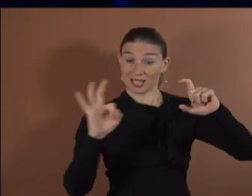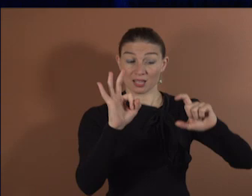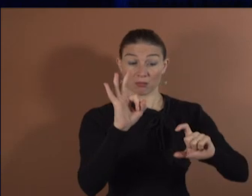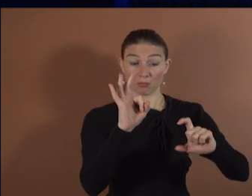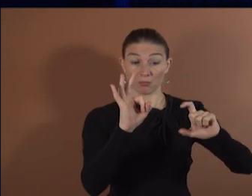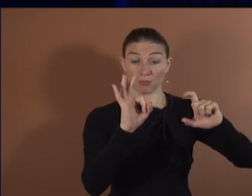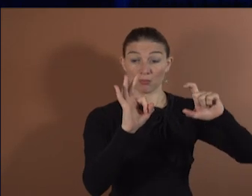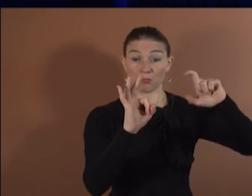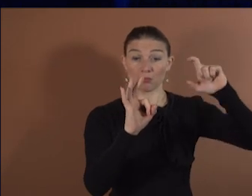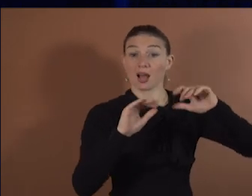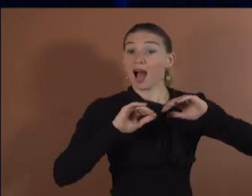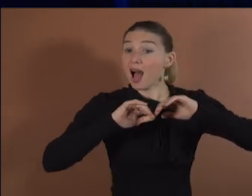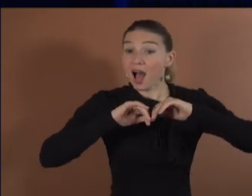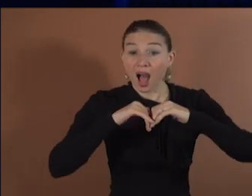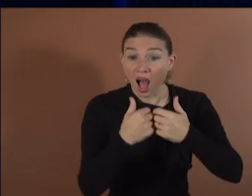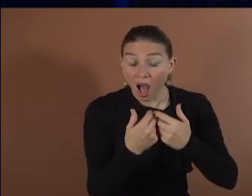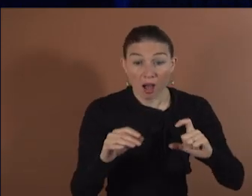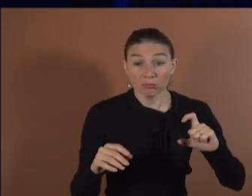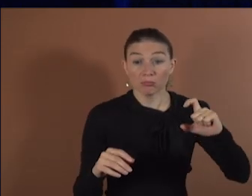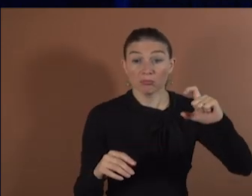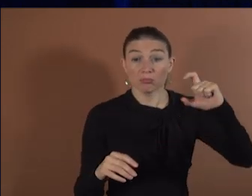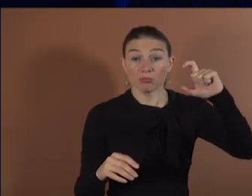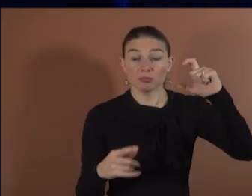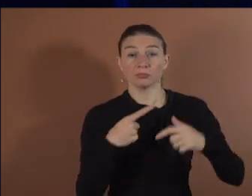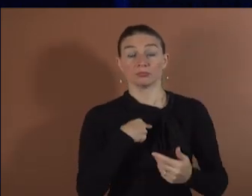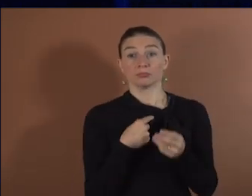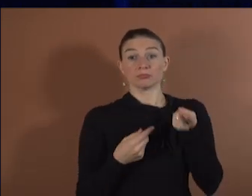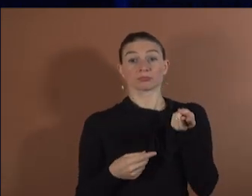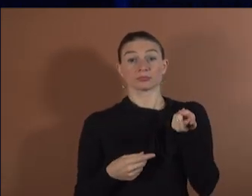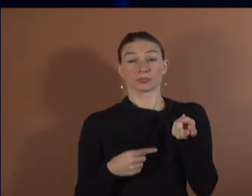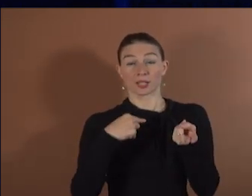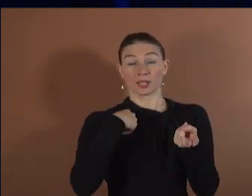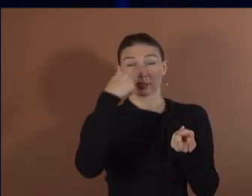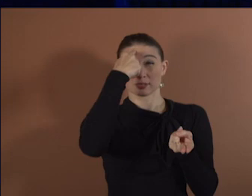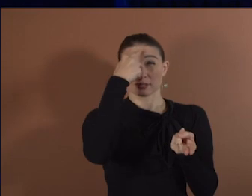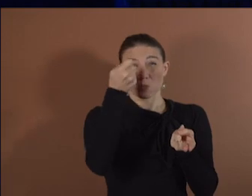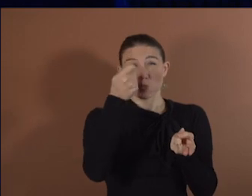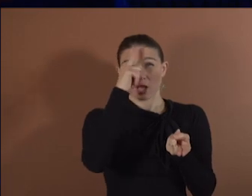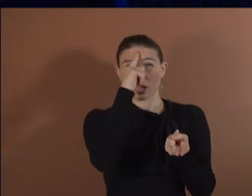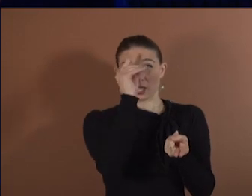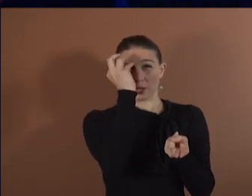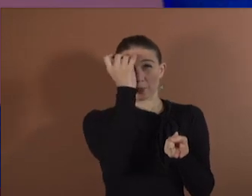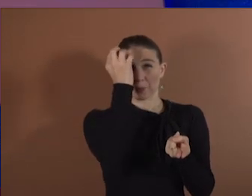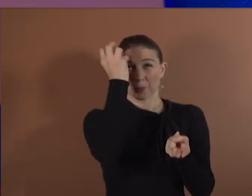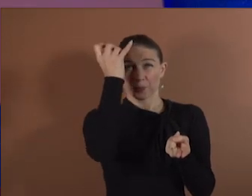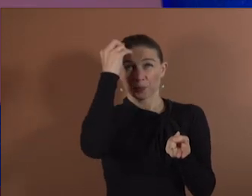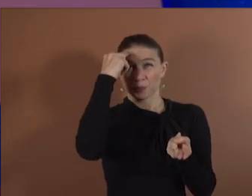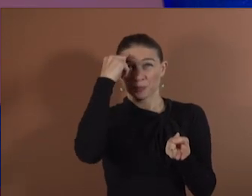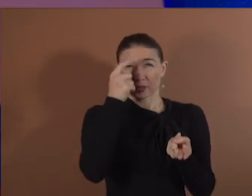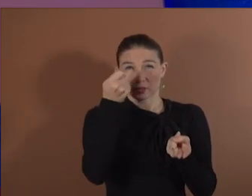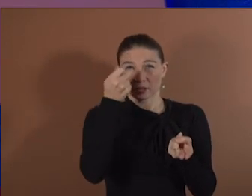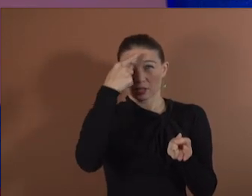to understand that he gets it up by at that time increasing the brain activity in a certain part of his brain. So he does it without moving the body.